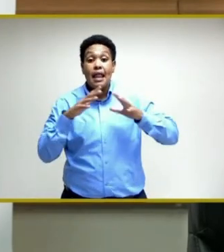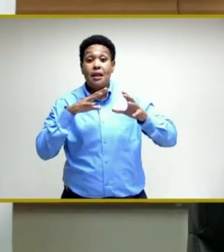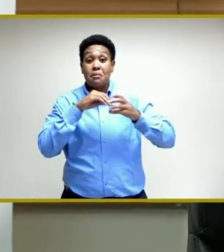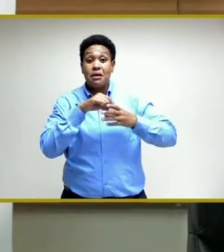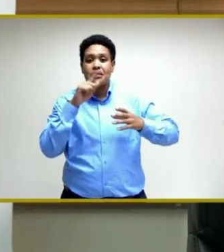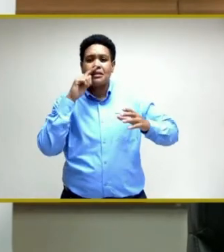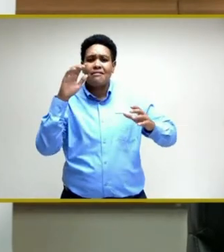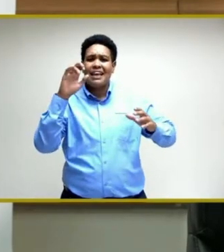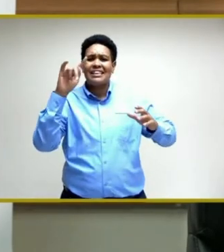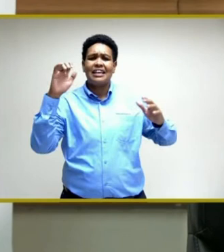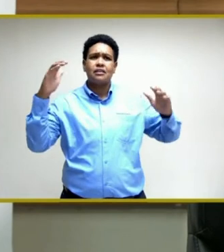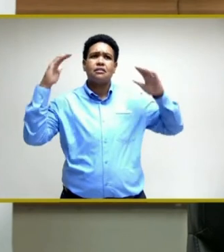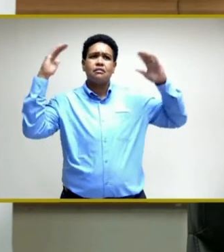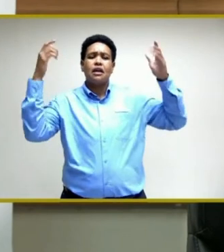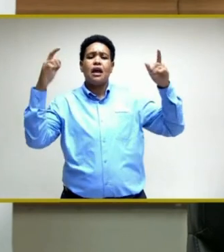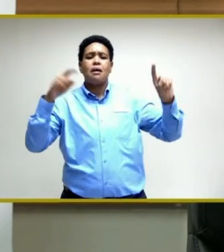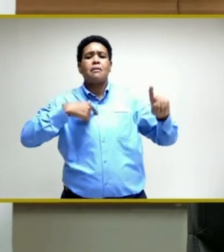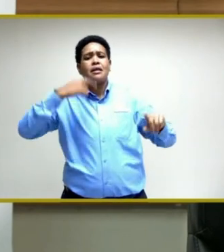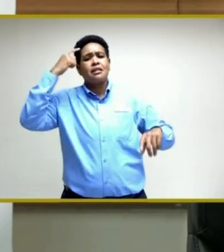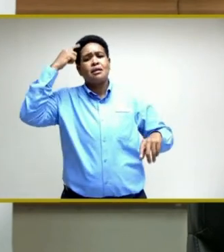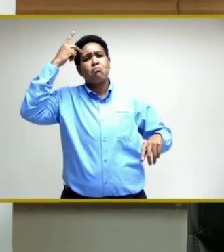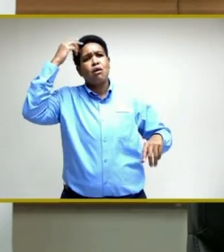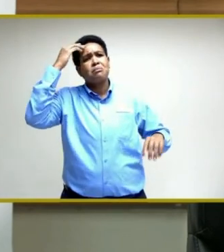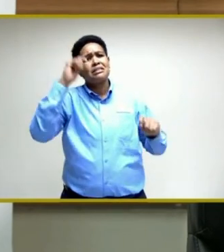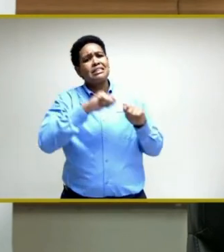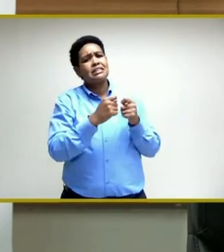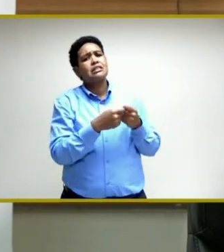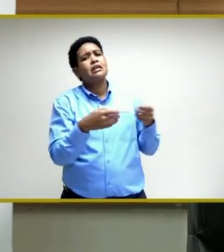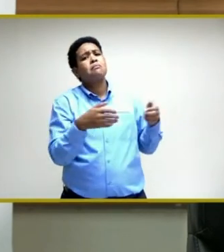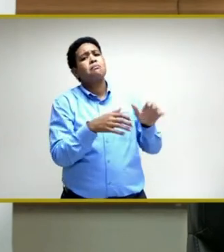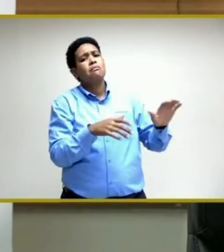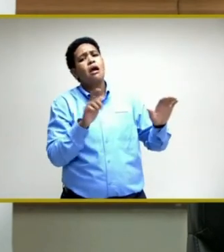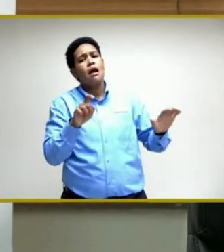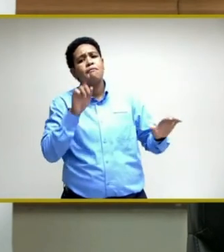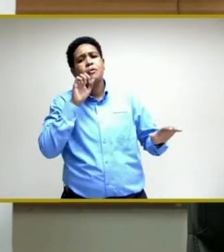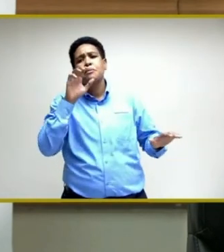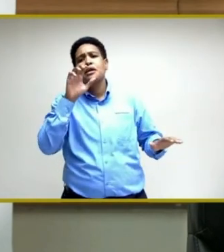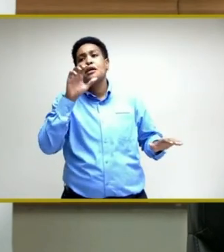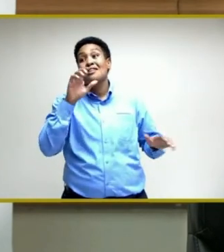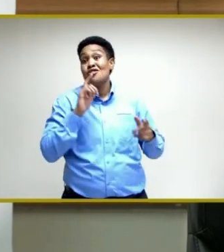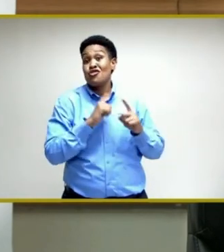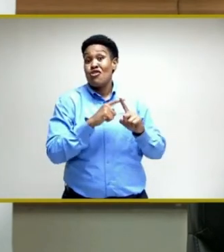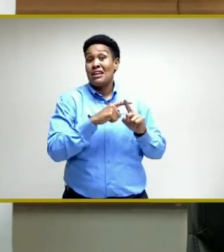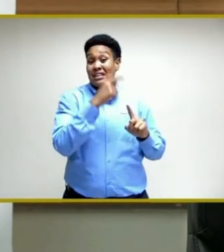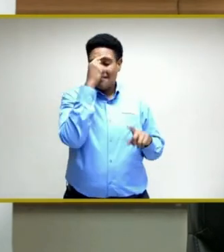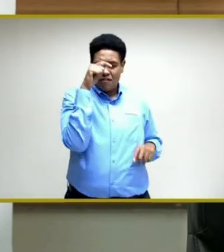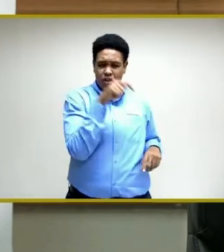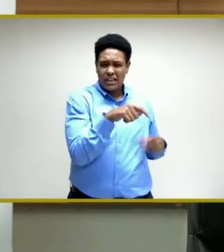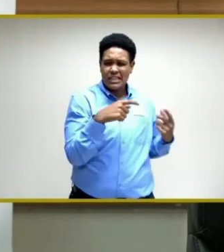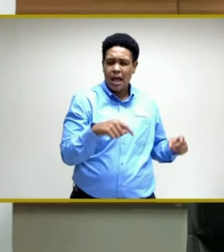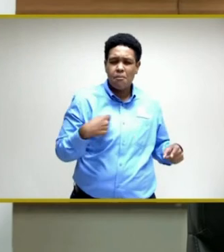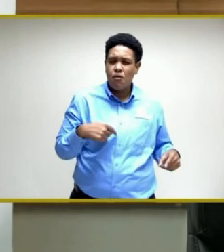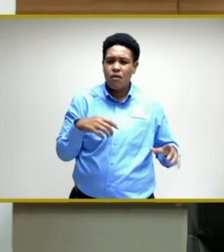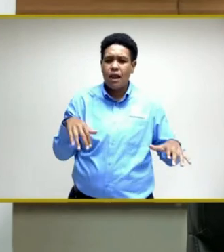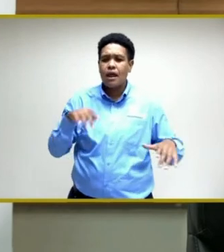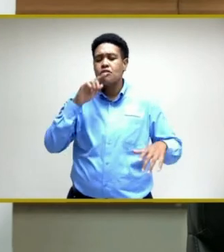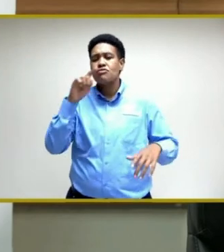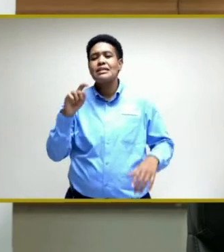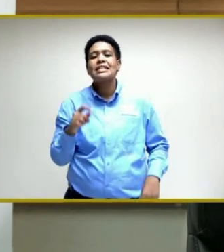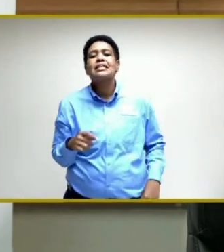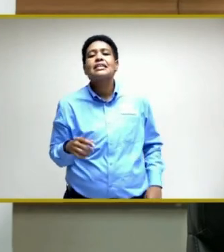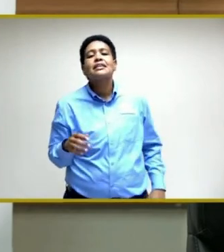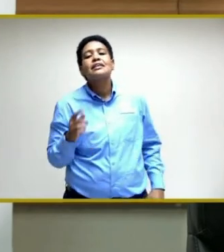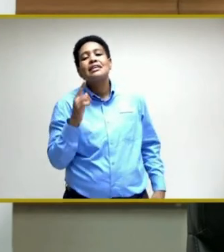executive arm but I think the Prime Minister and the team have to be credited for this. We have not been stingy